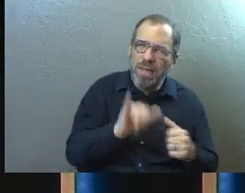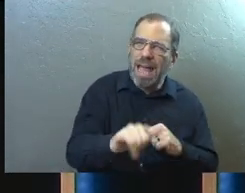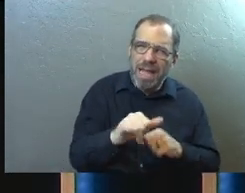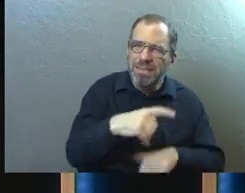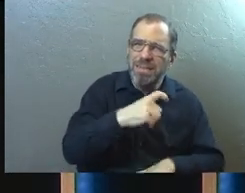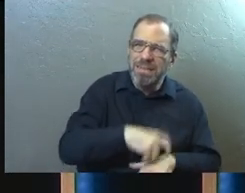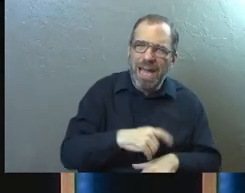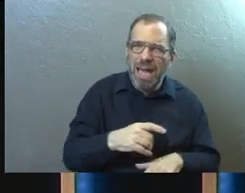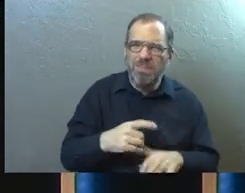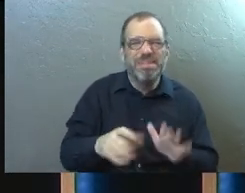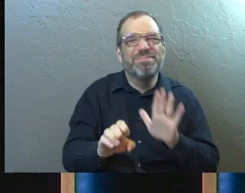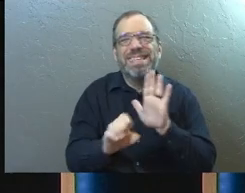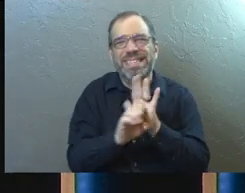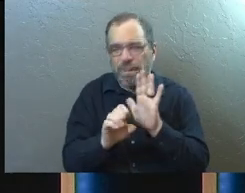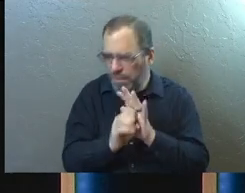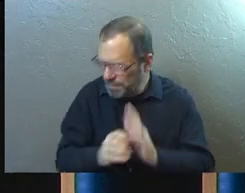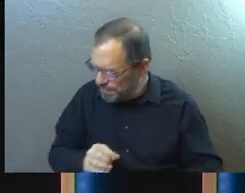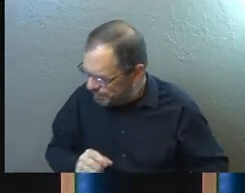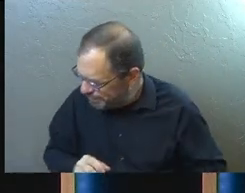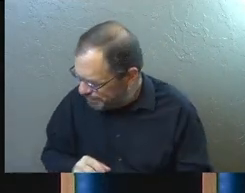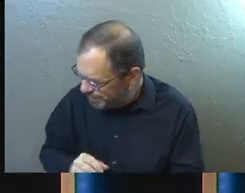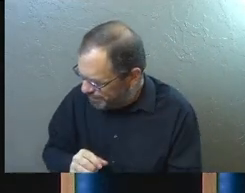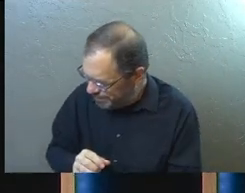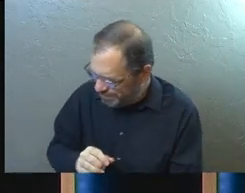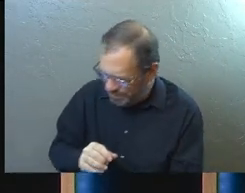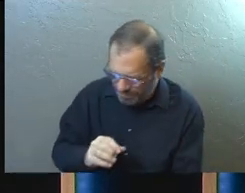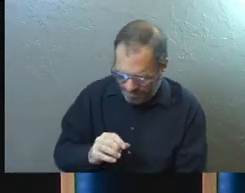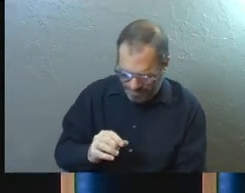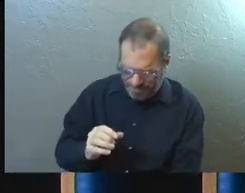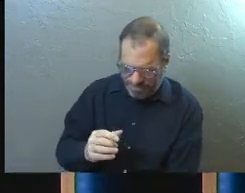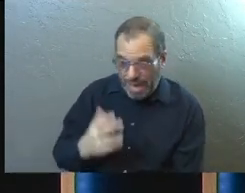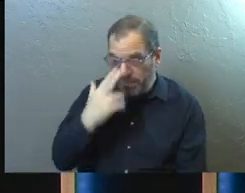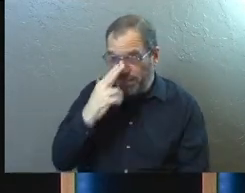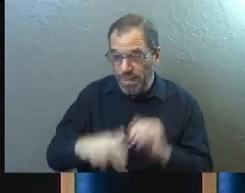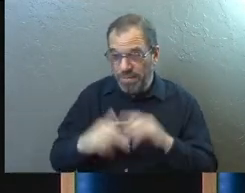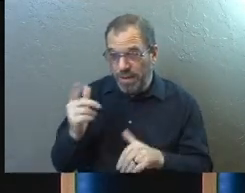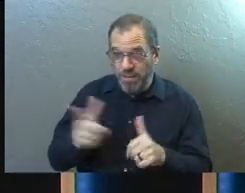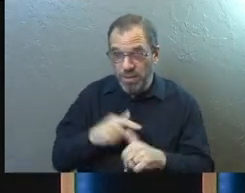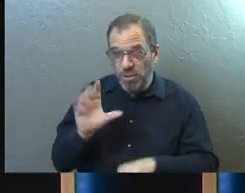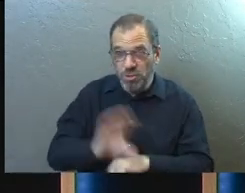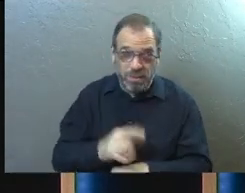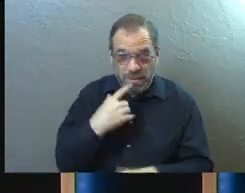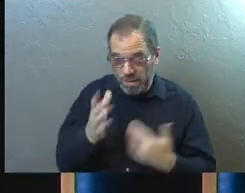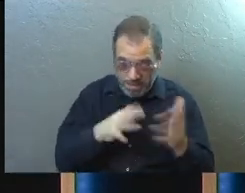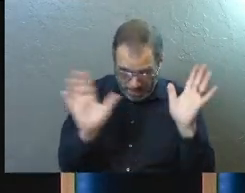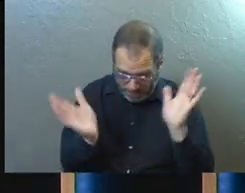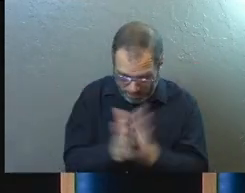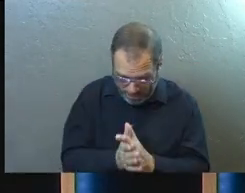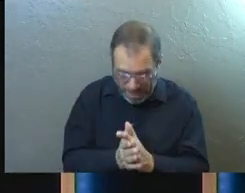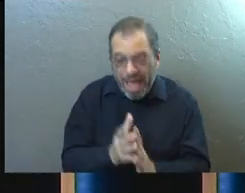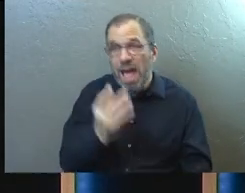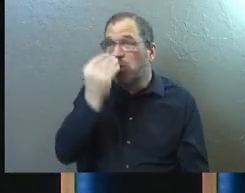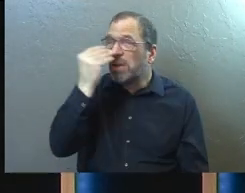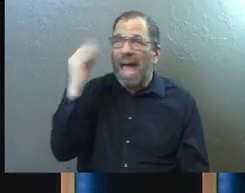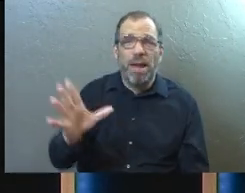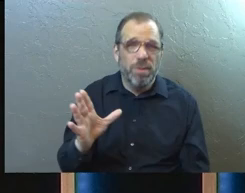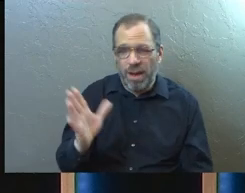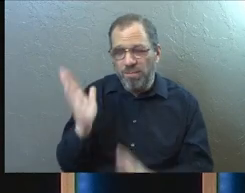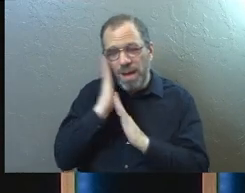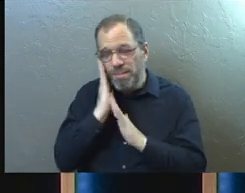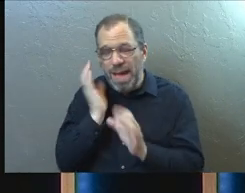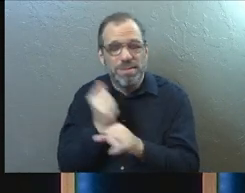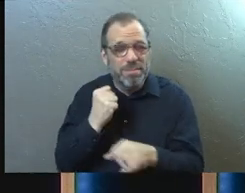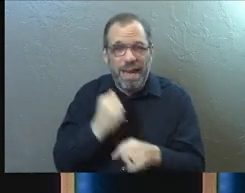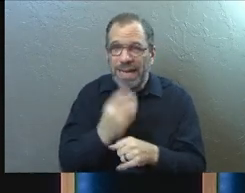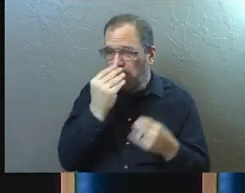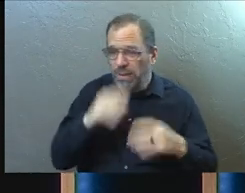moment. the silly example is like, and I got, I got, you know, made fun of for this at the end of first service, but I'll still say it here. Like, don't care if the bed gets made.